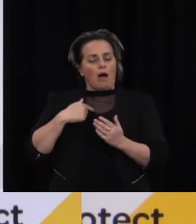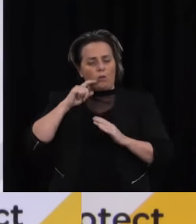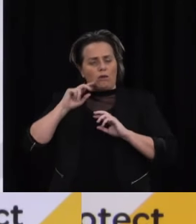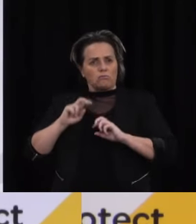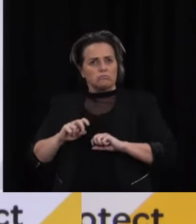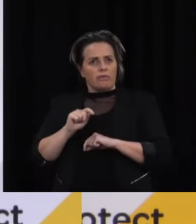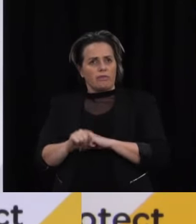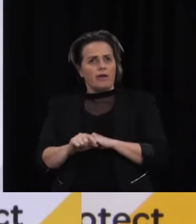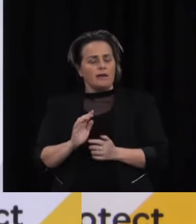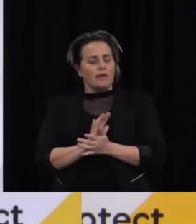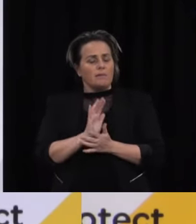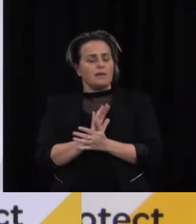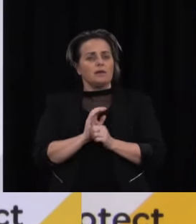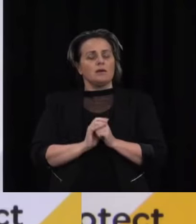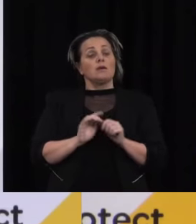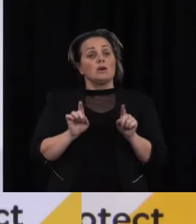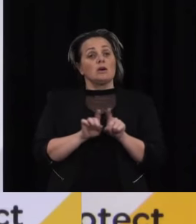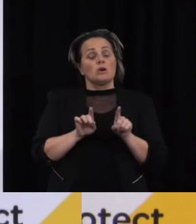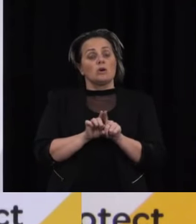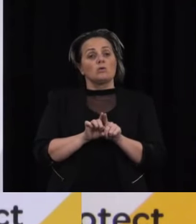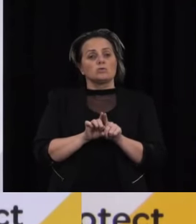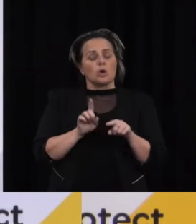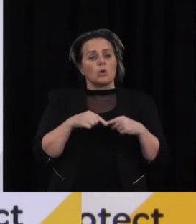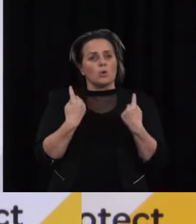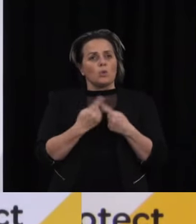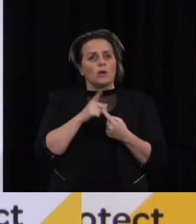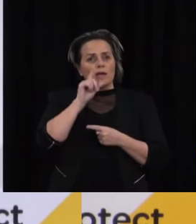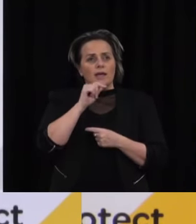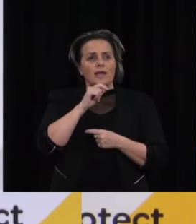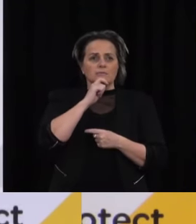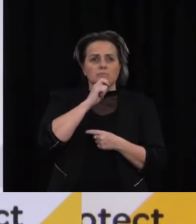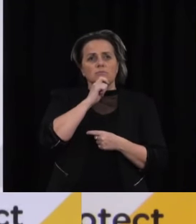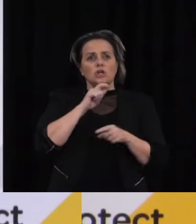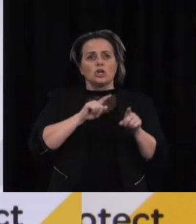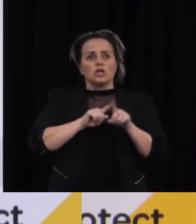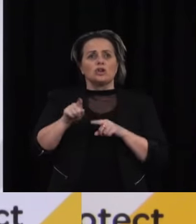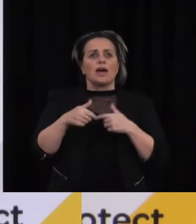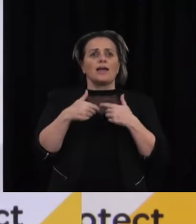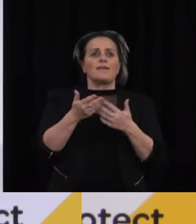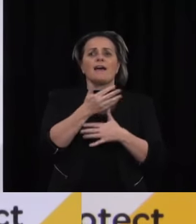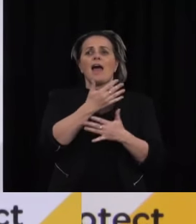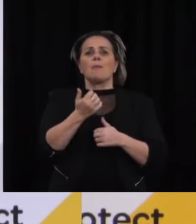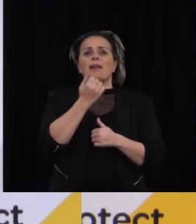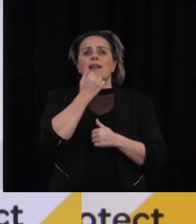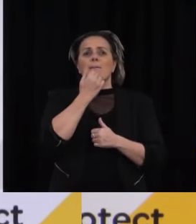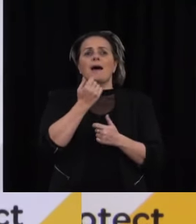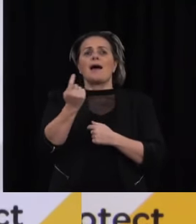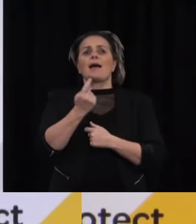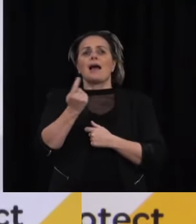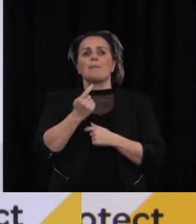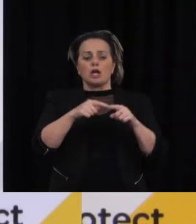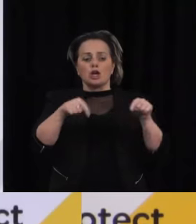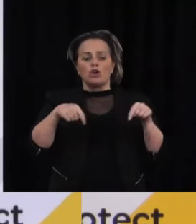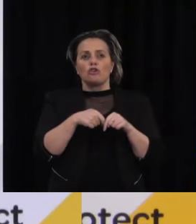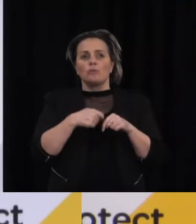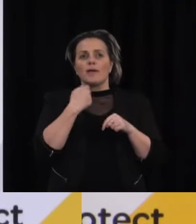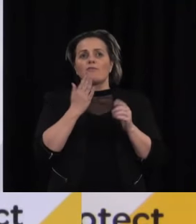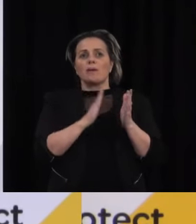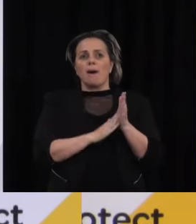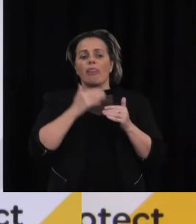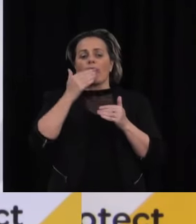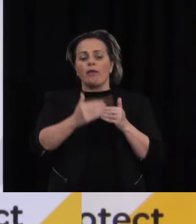it would be, whether we could release, for example, a breakdown of the month by month rooms that are being released in any given